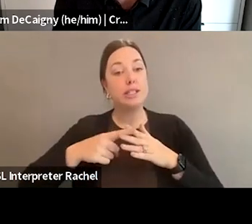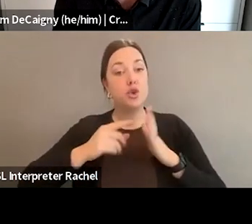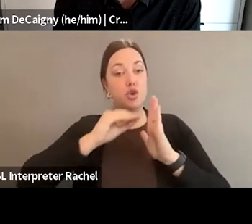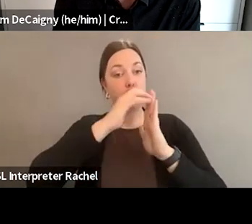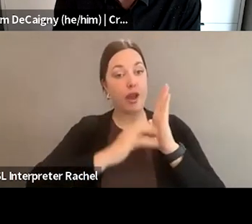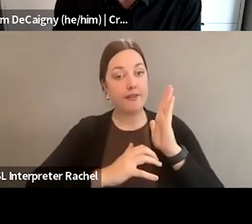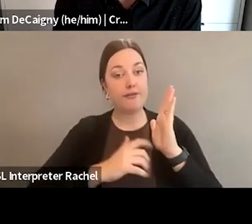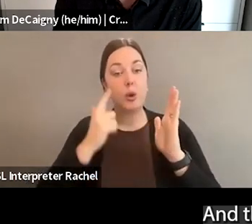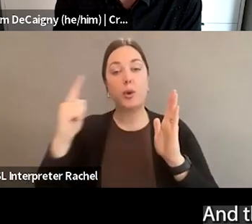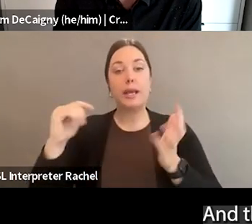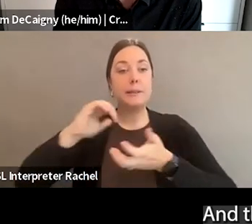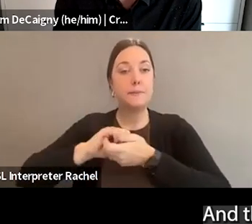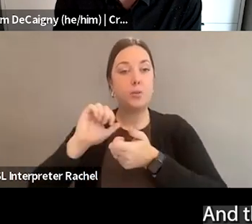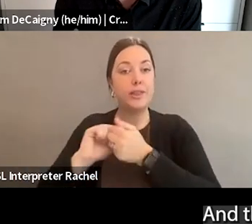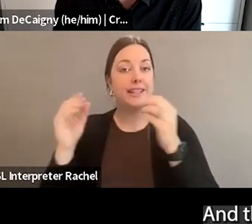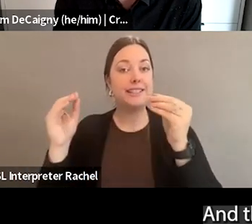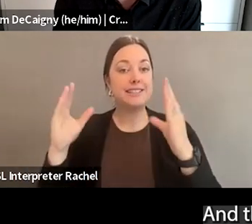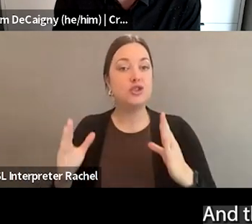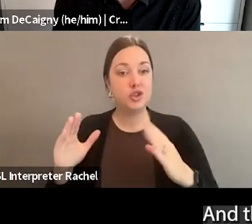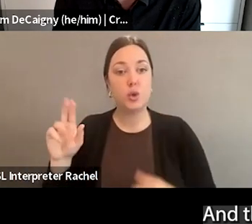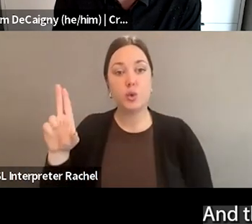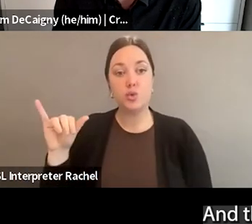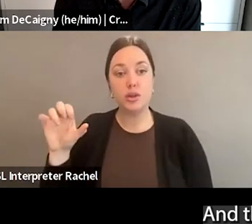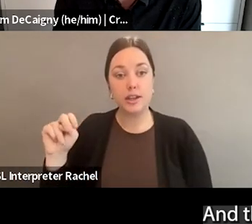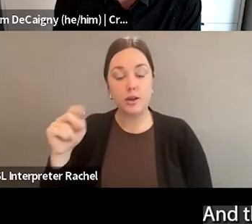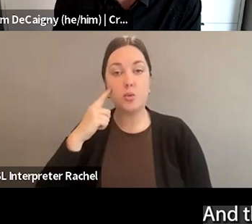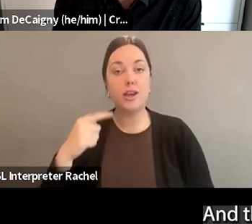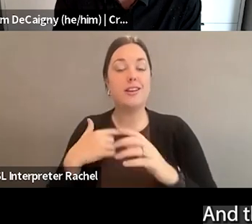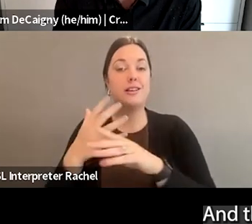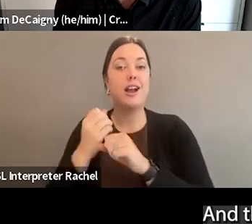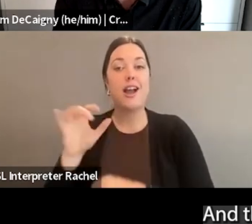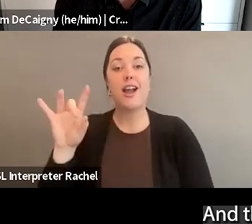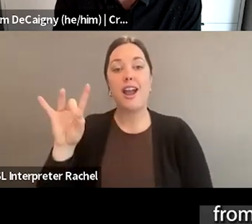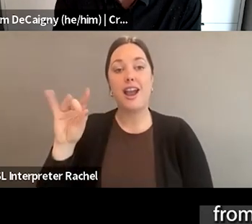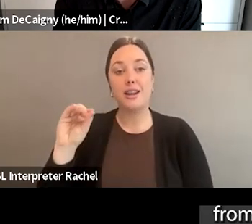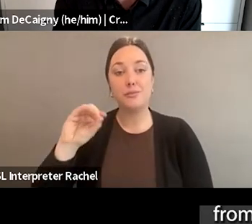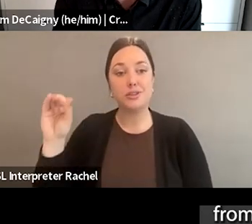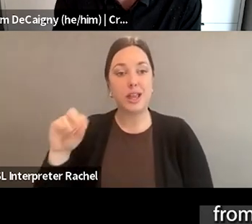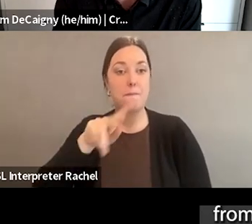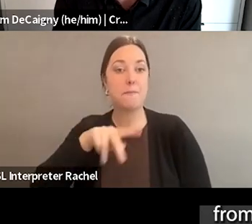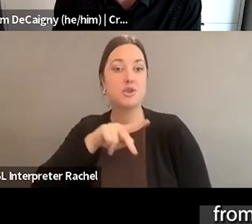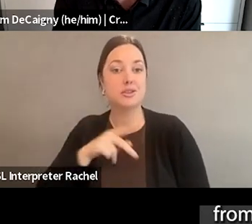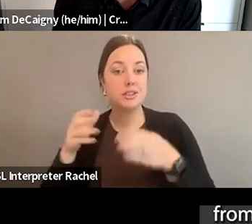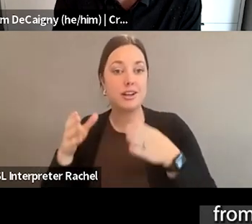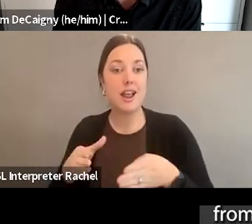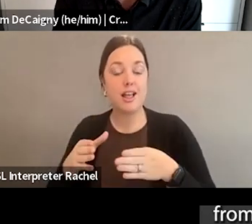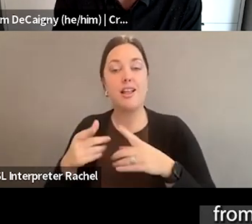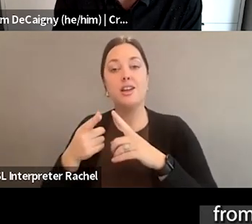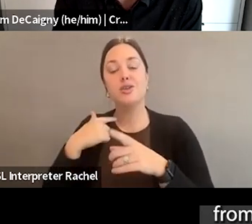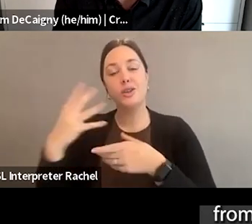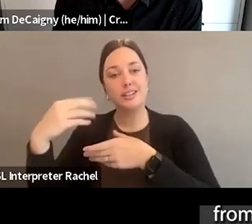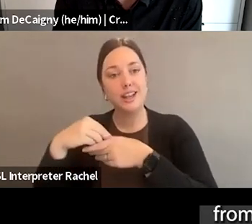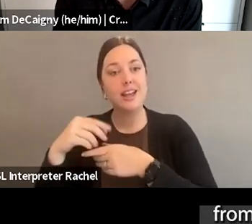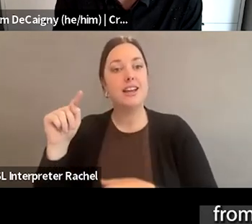the teacher unions, and that's where we got the 80% personnel requirement, was to really get the buy-in from the California Teachers Association